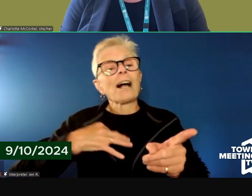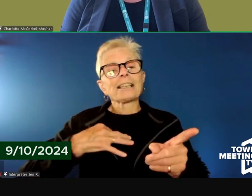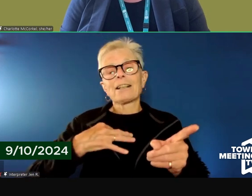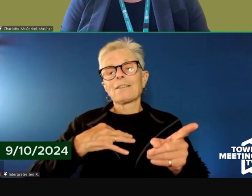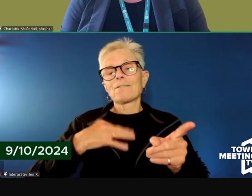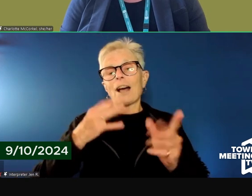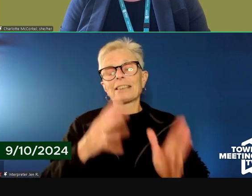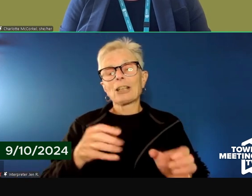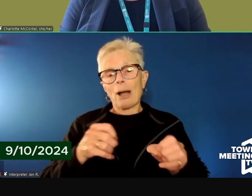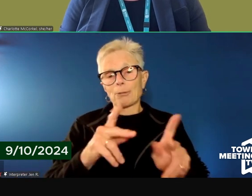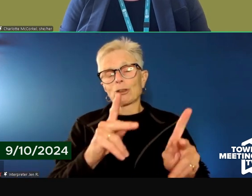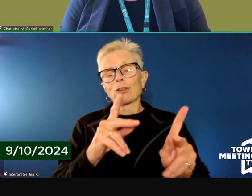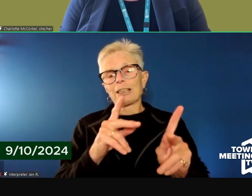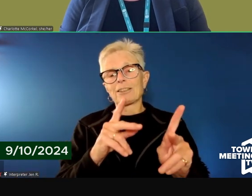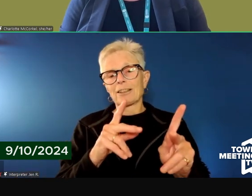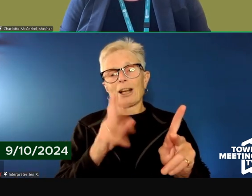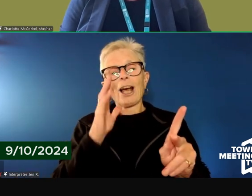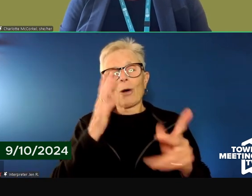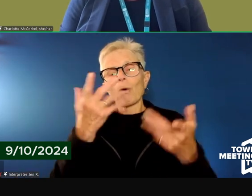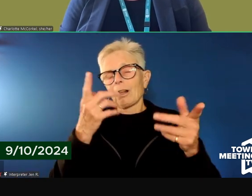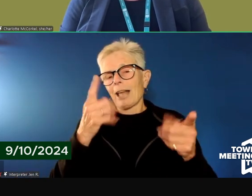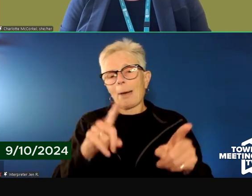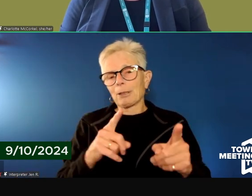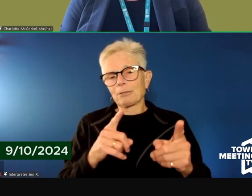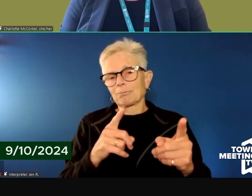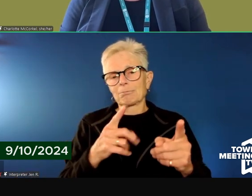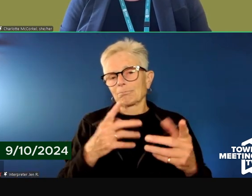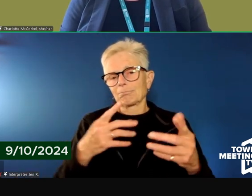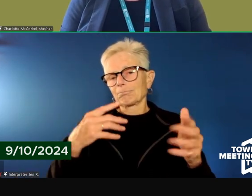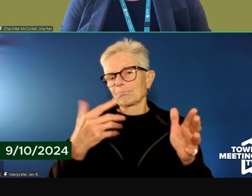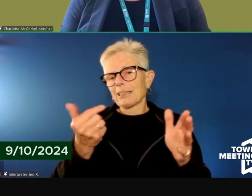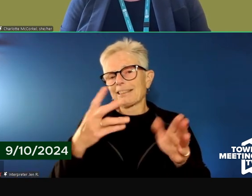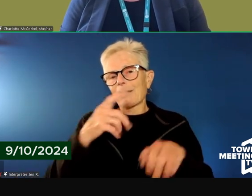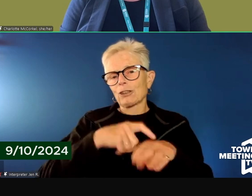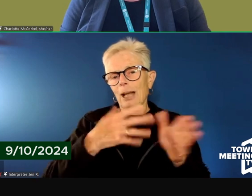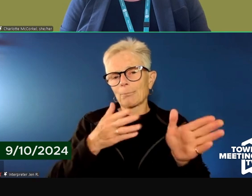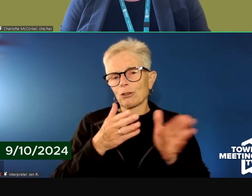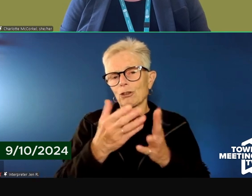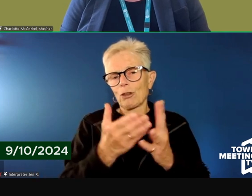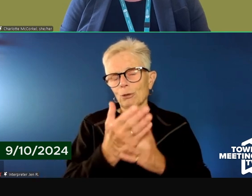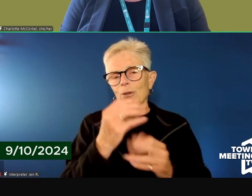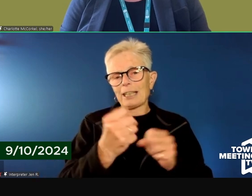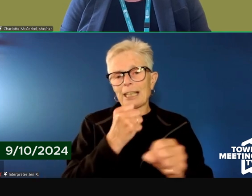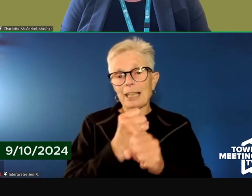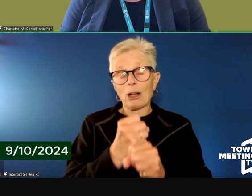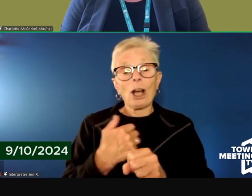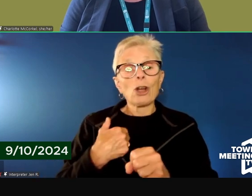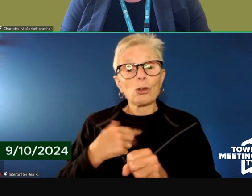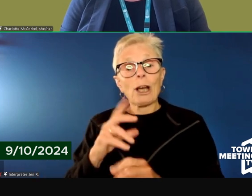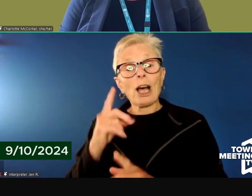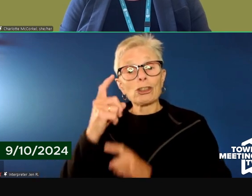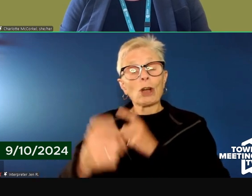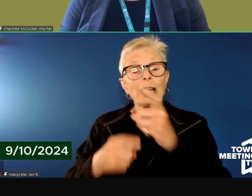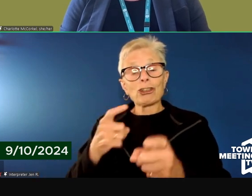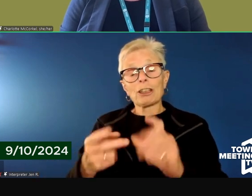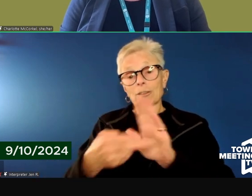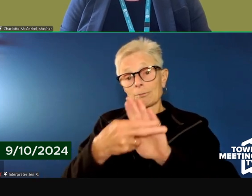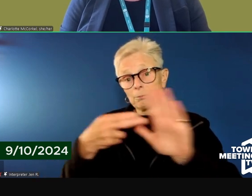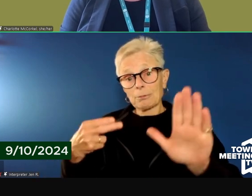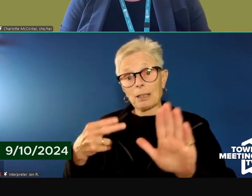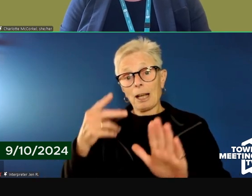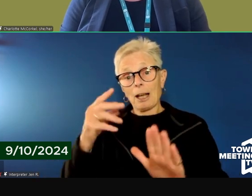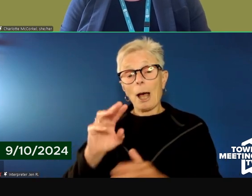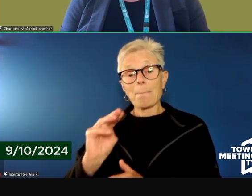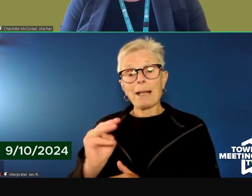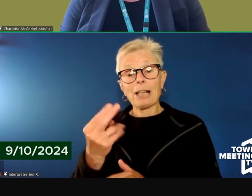different intervals throughout the year. In terms of donations, specifically earmarked to mental health urgent care, Howard Center